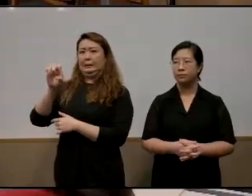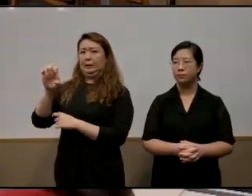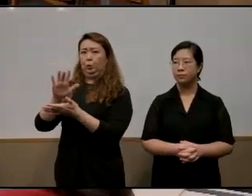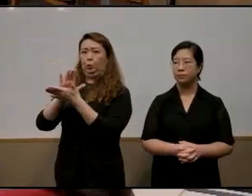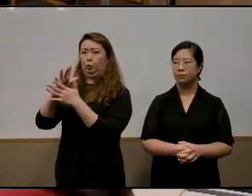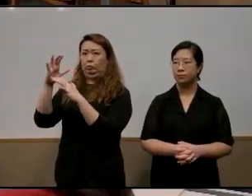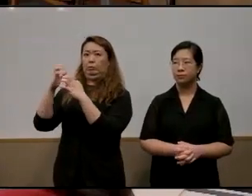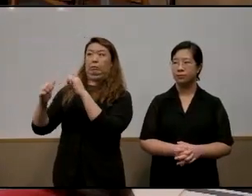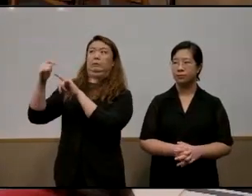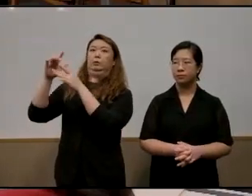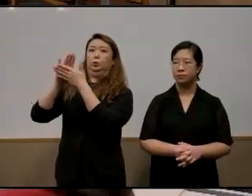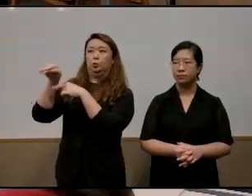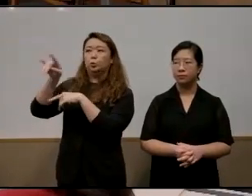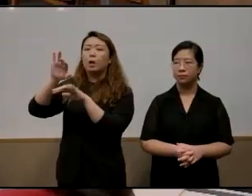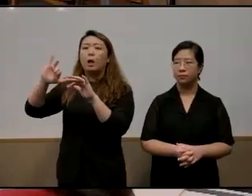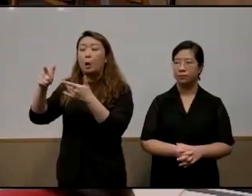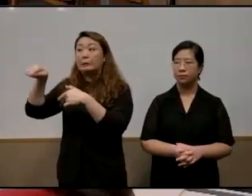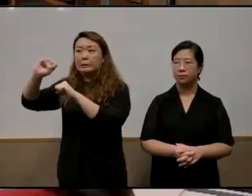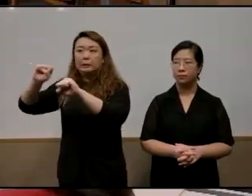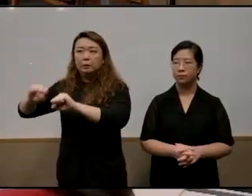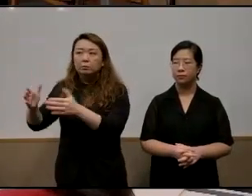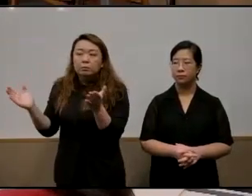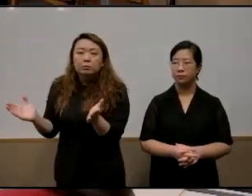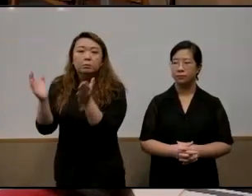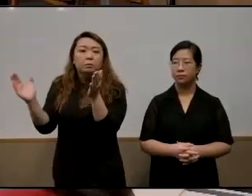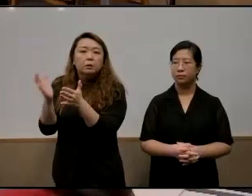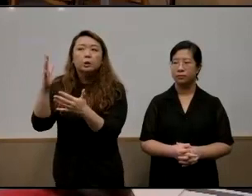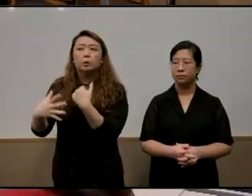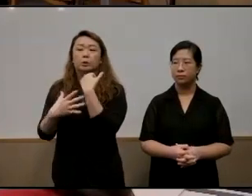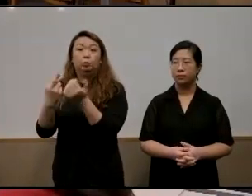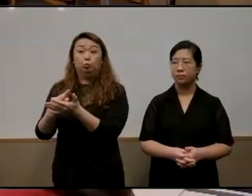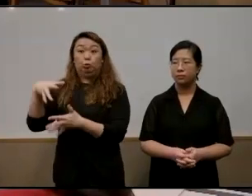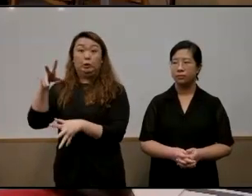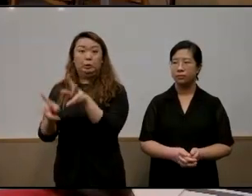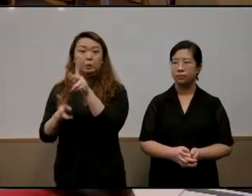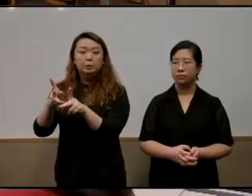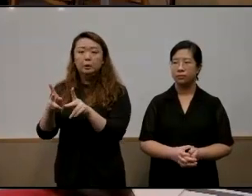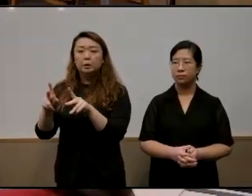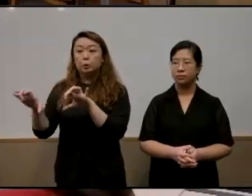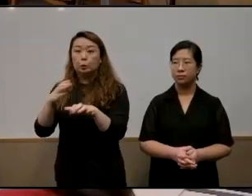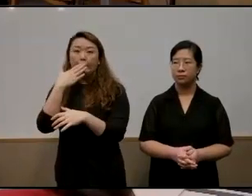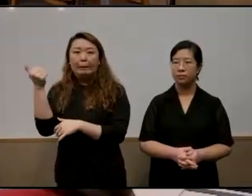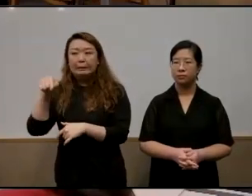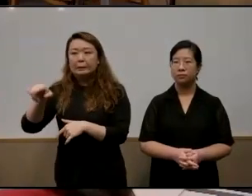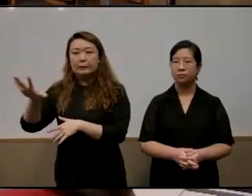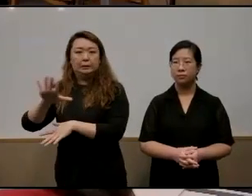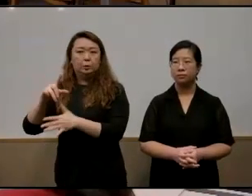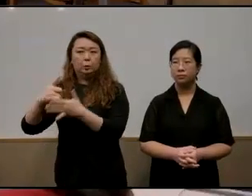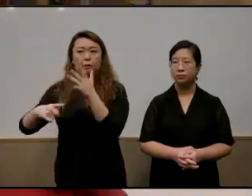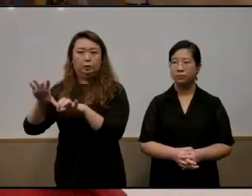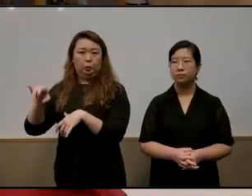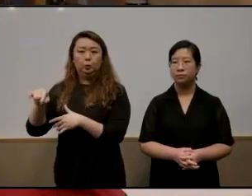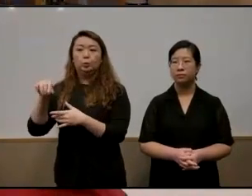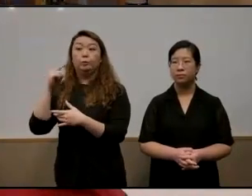and how that system kind of uh encourage uh the well-to-do families to be even well better well to do right in for their you know their